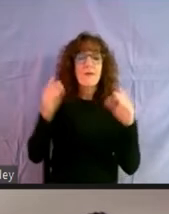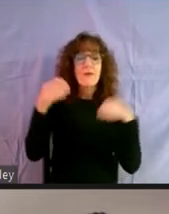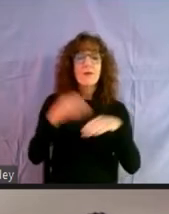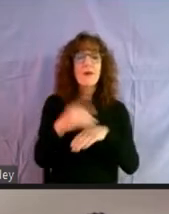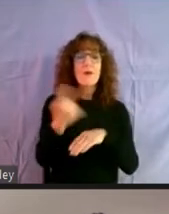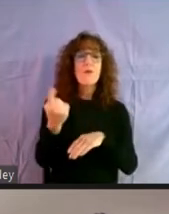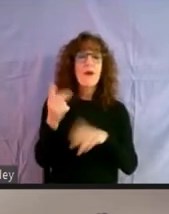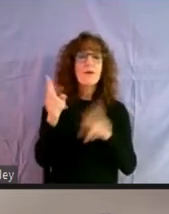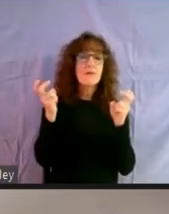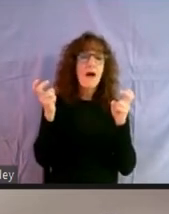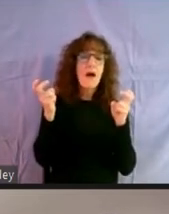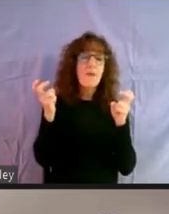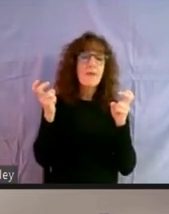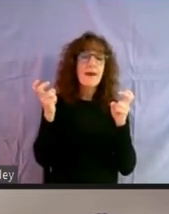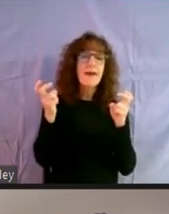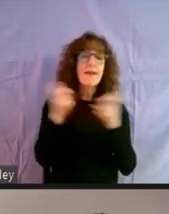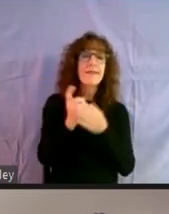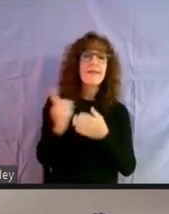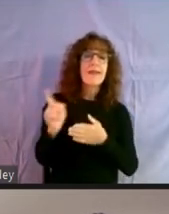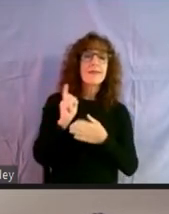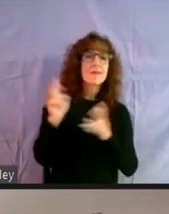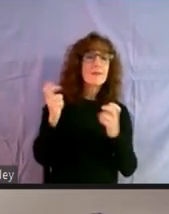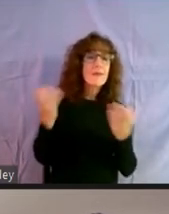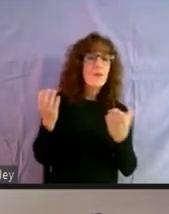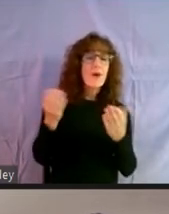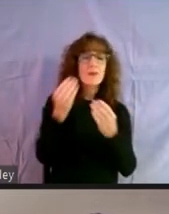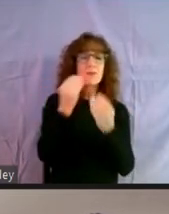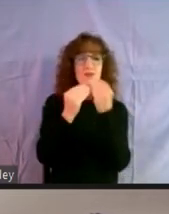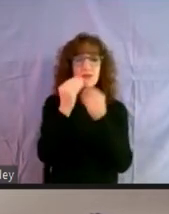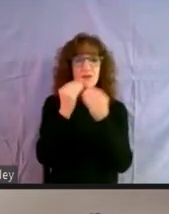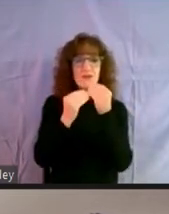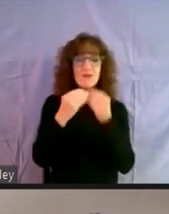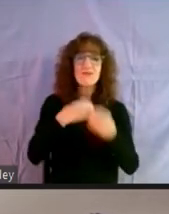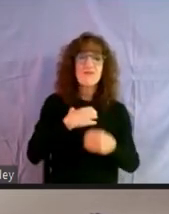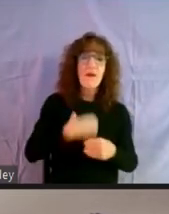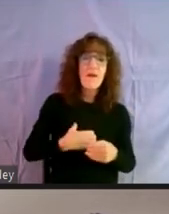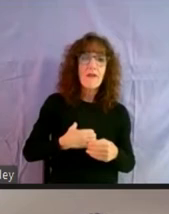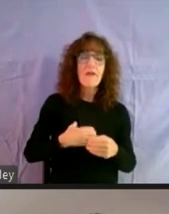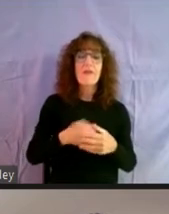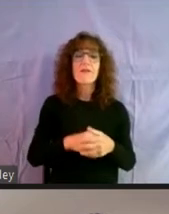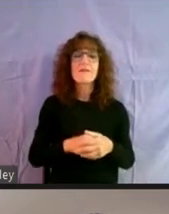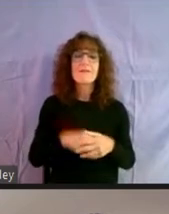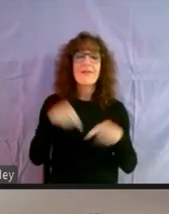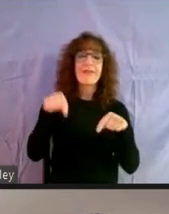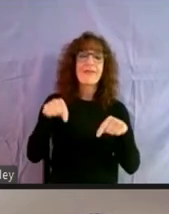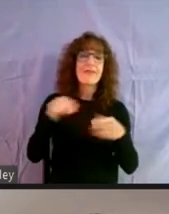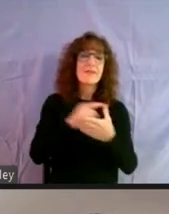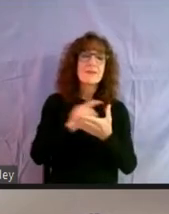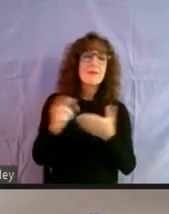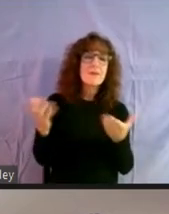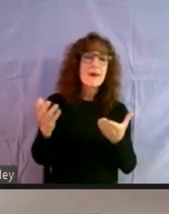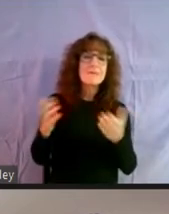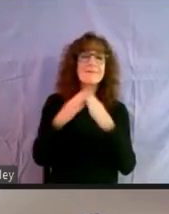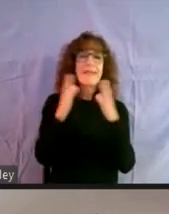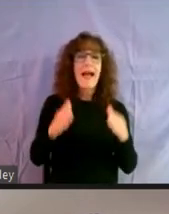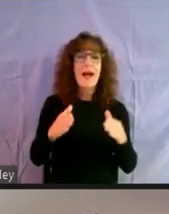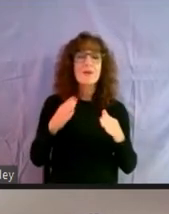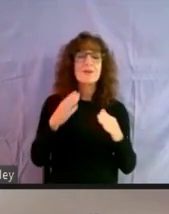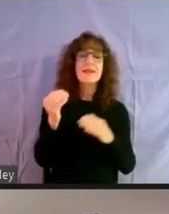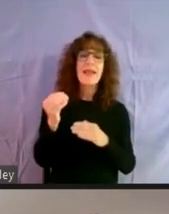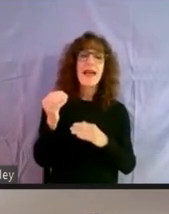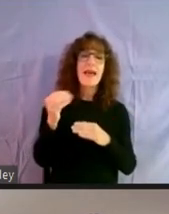issue. Last week, it was nutrition and hunger, and this week it's housing and